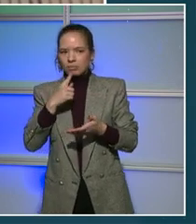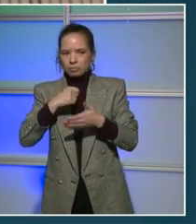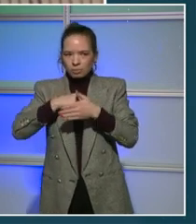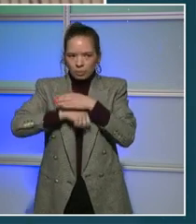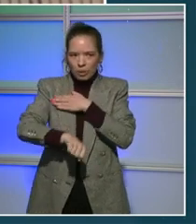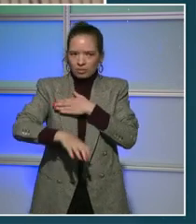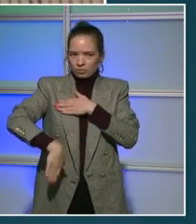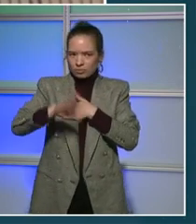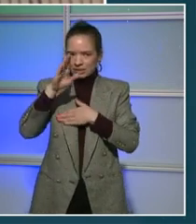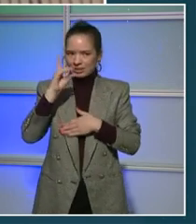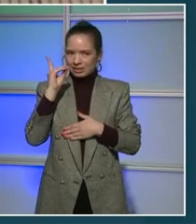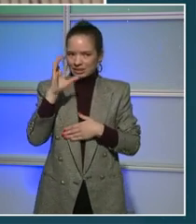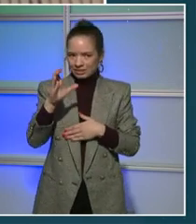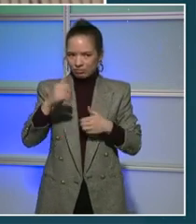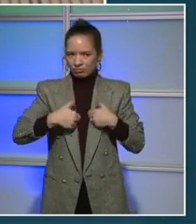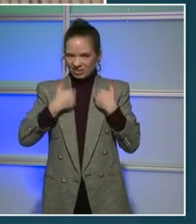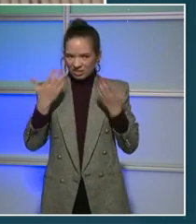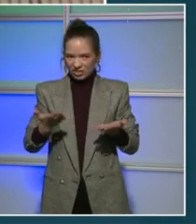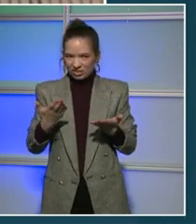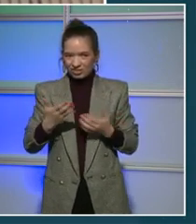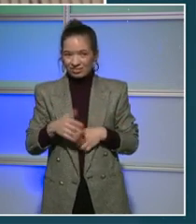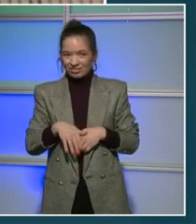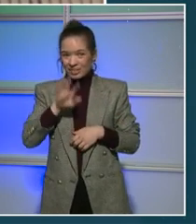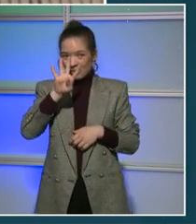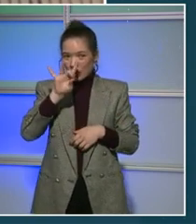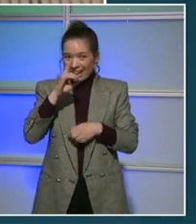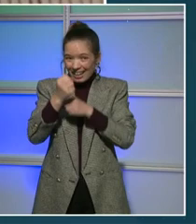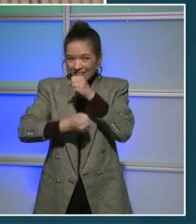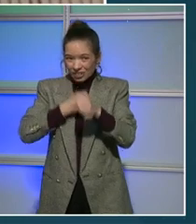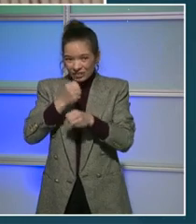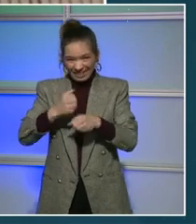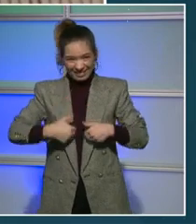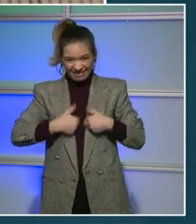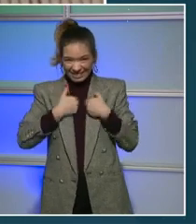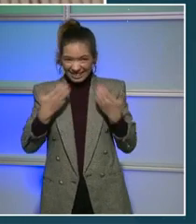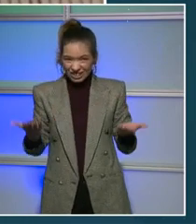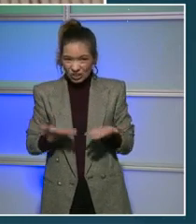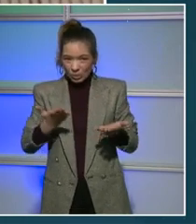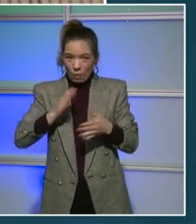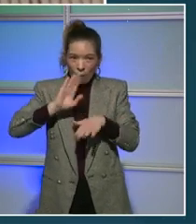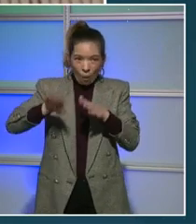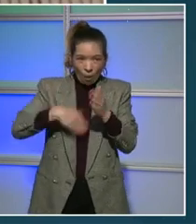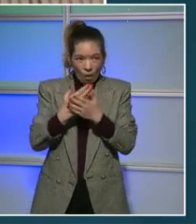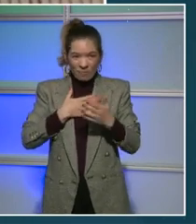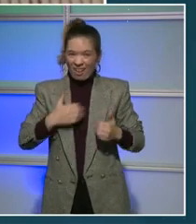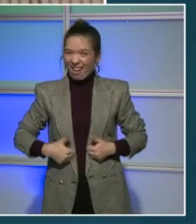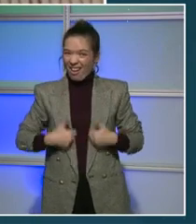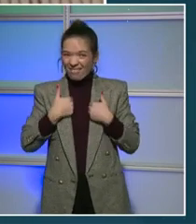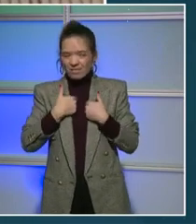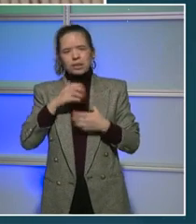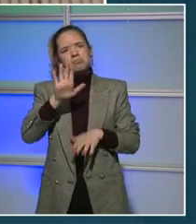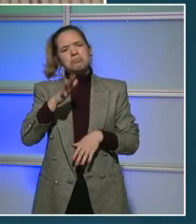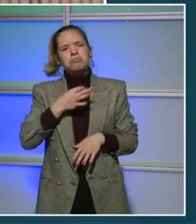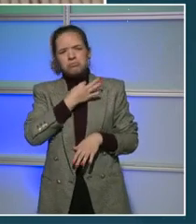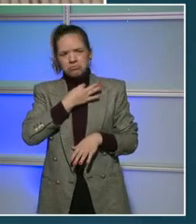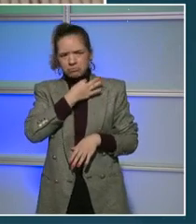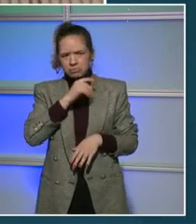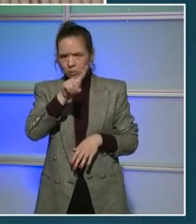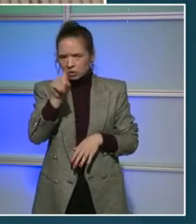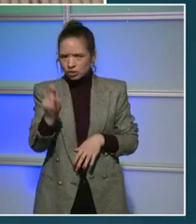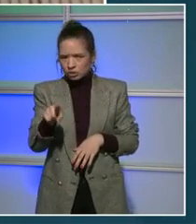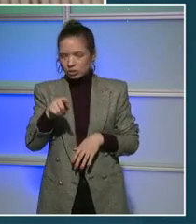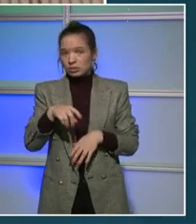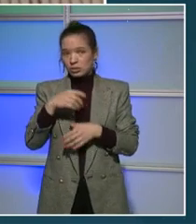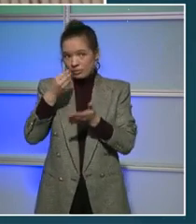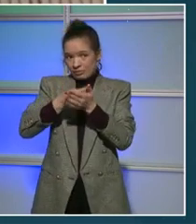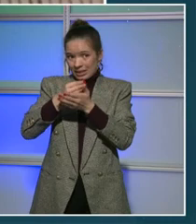life, 48 years. The question I had for the mayor, when speaking about the FY23 budget,